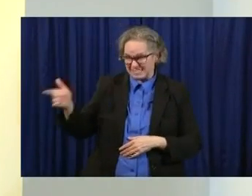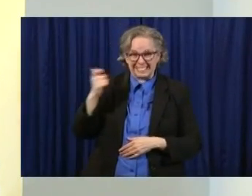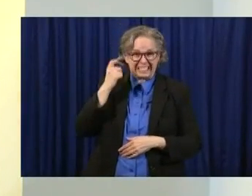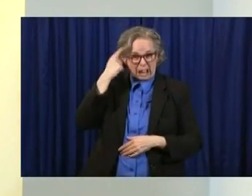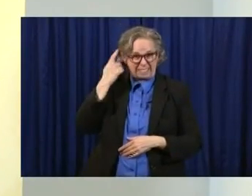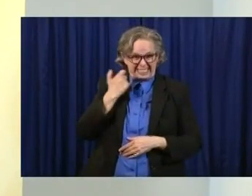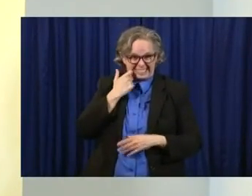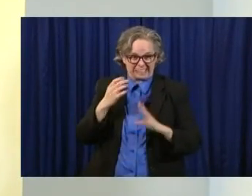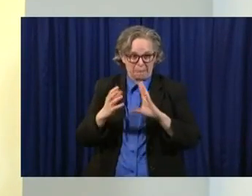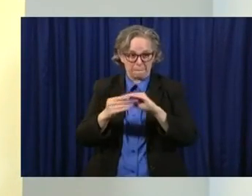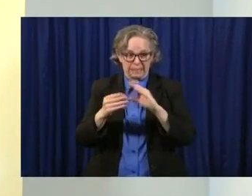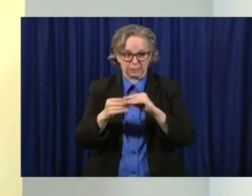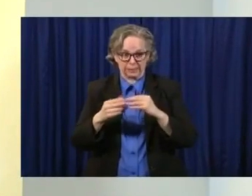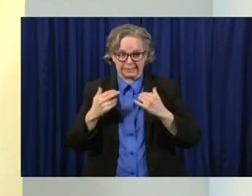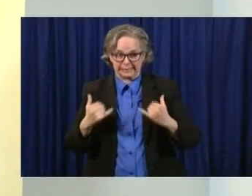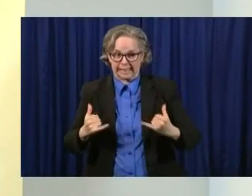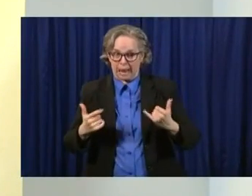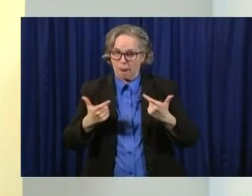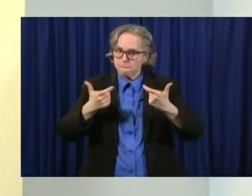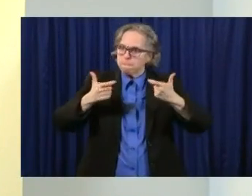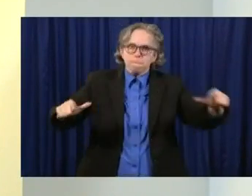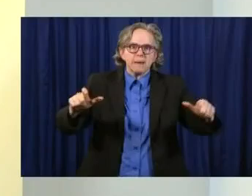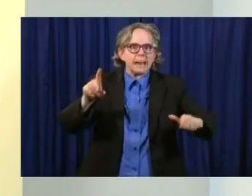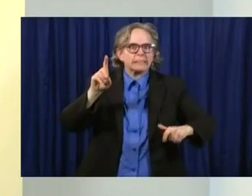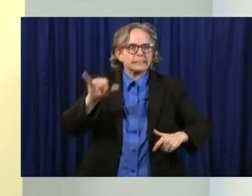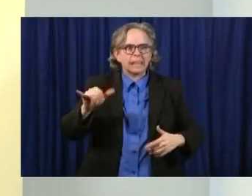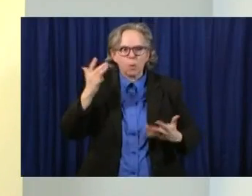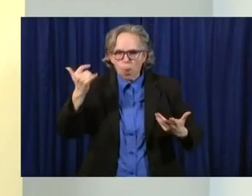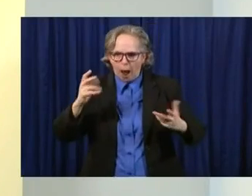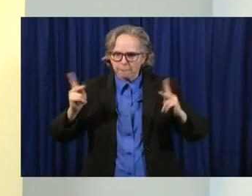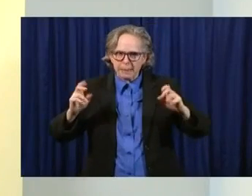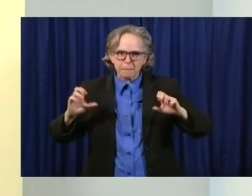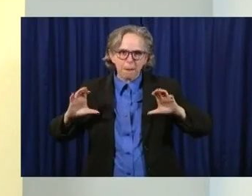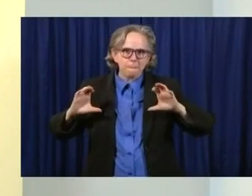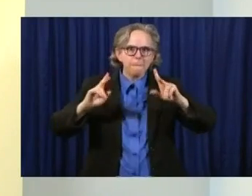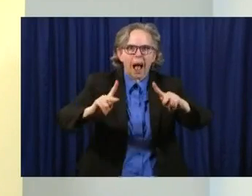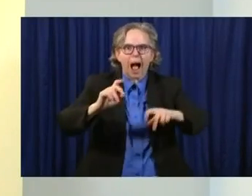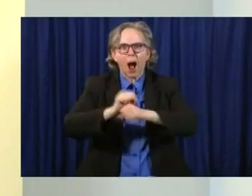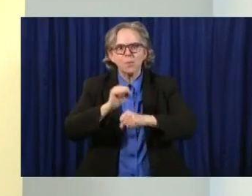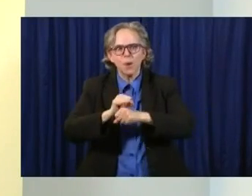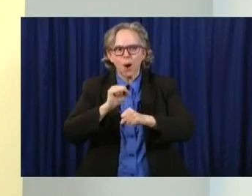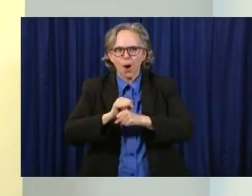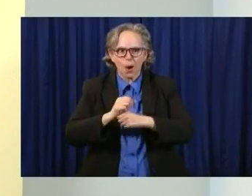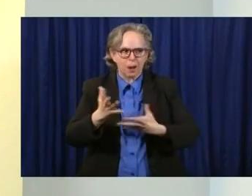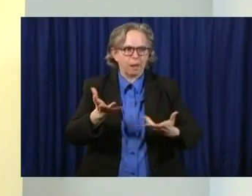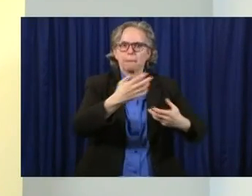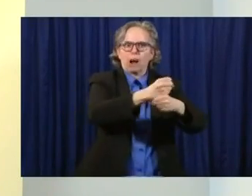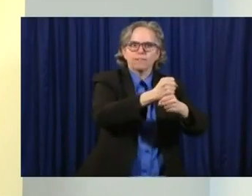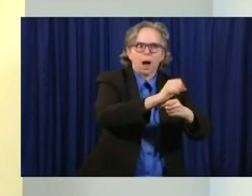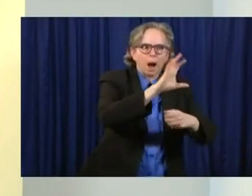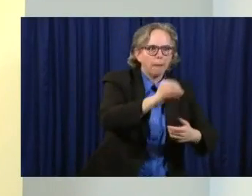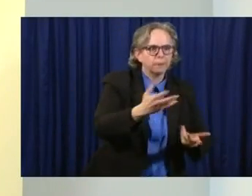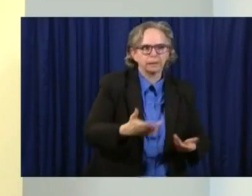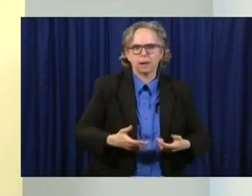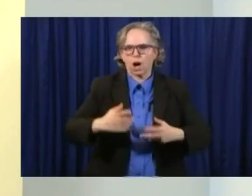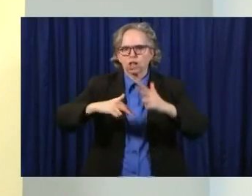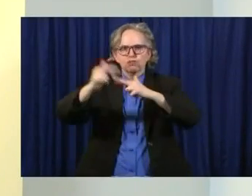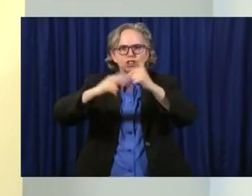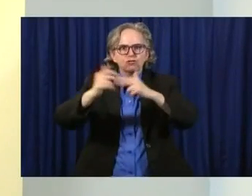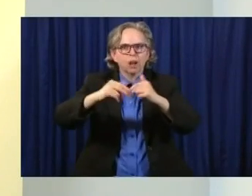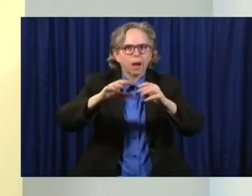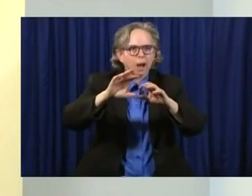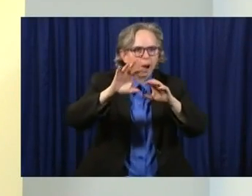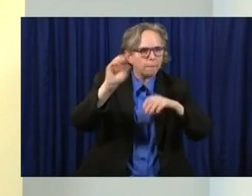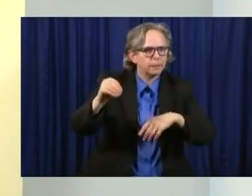work. Many businesses in manufacturing, construction, and the entire distribution